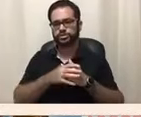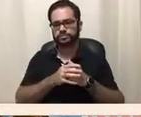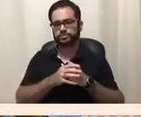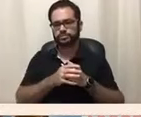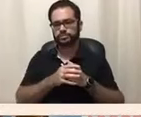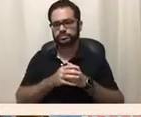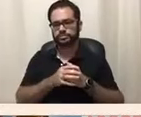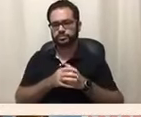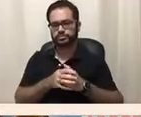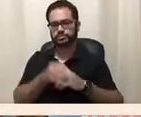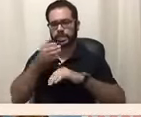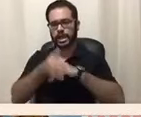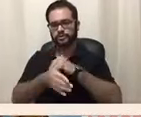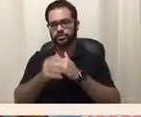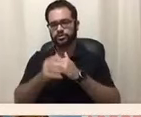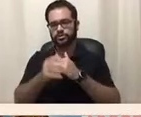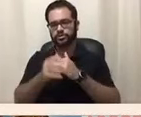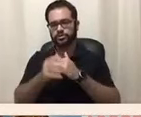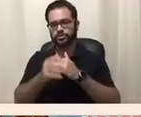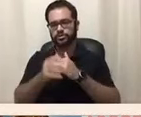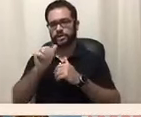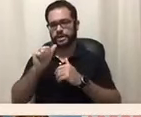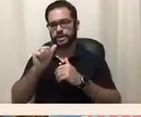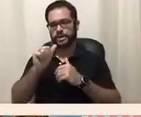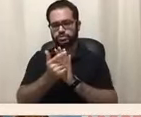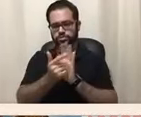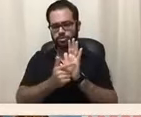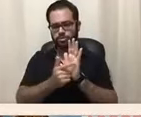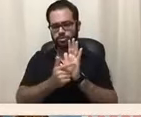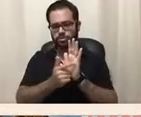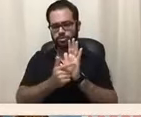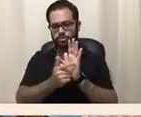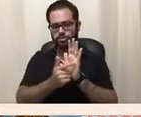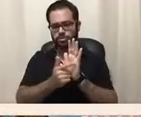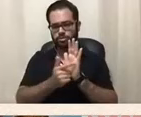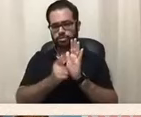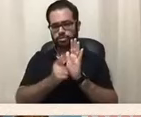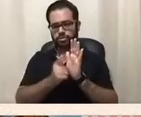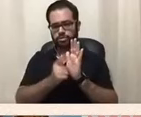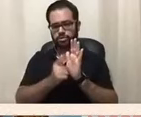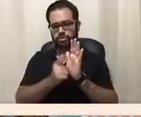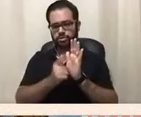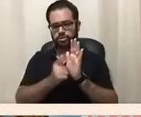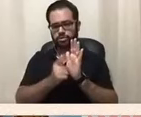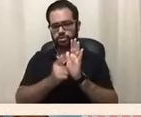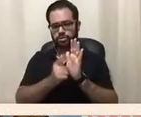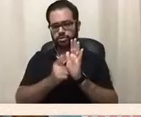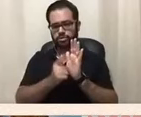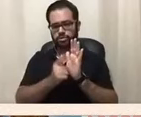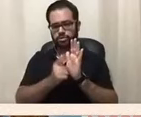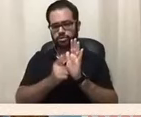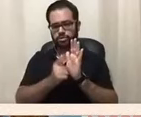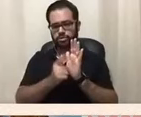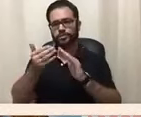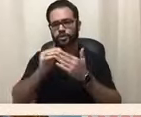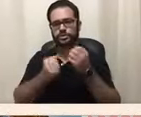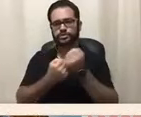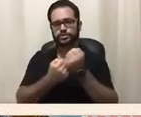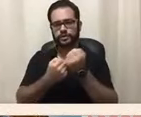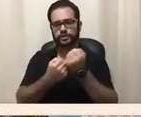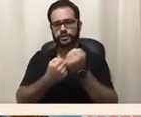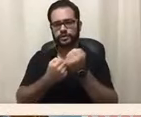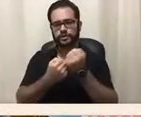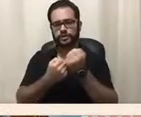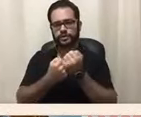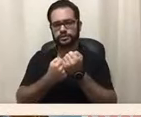to focus on intended and community-based services, becoming American Disabled